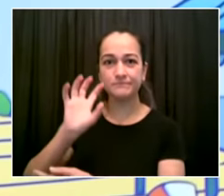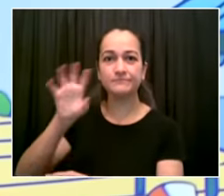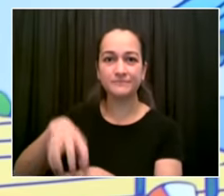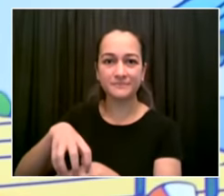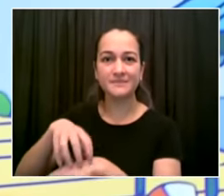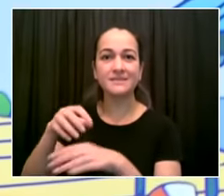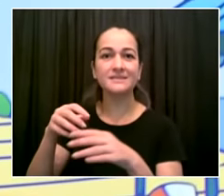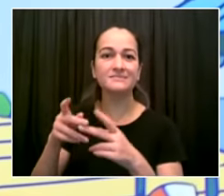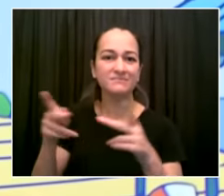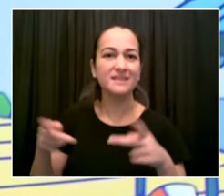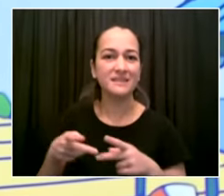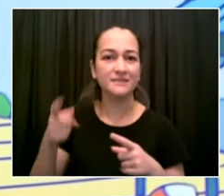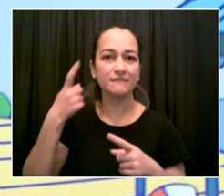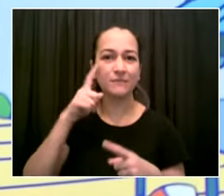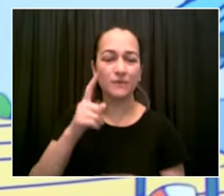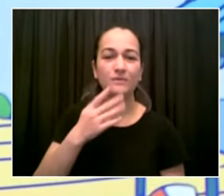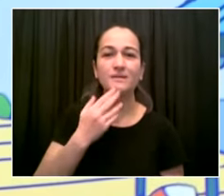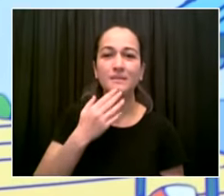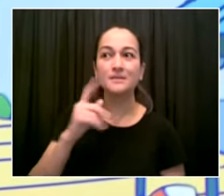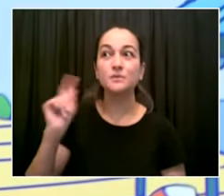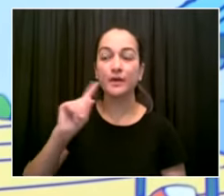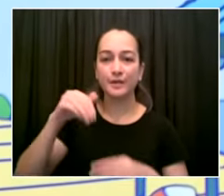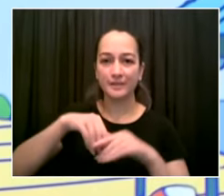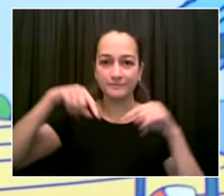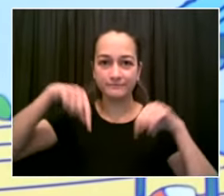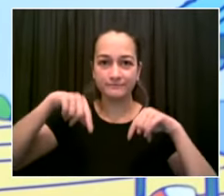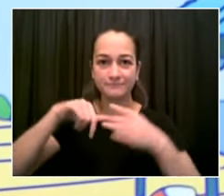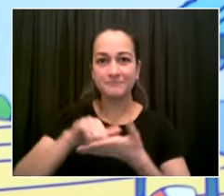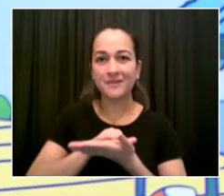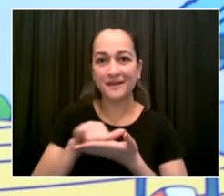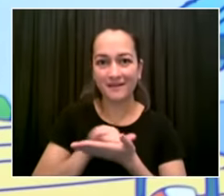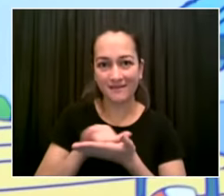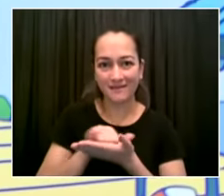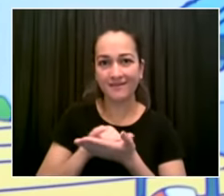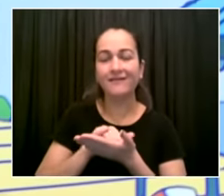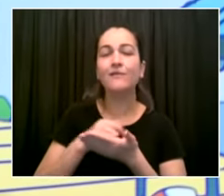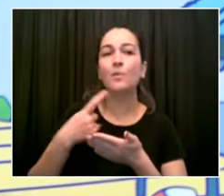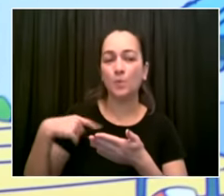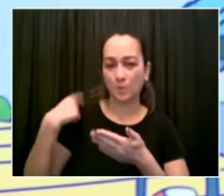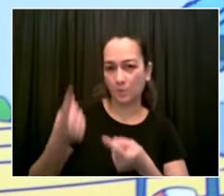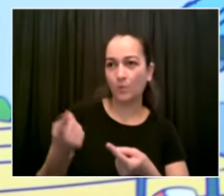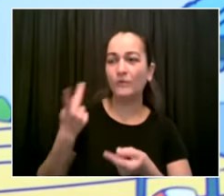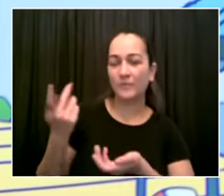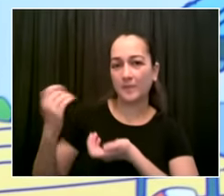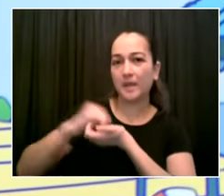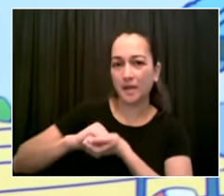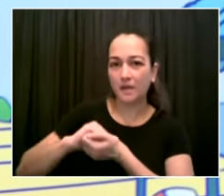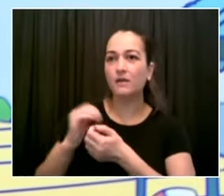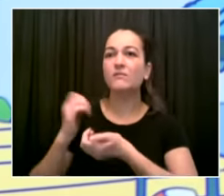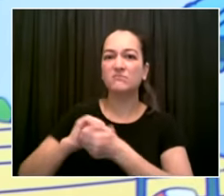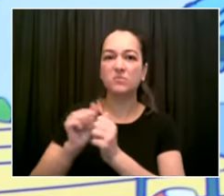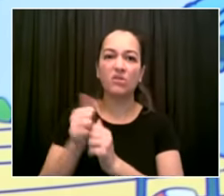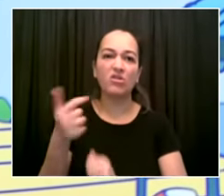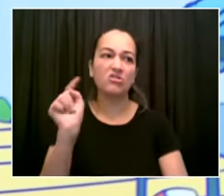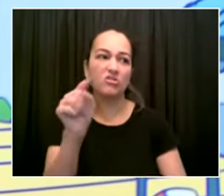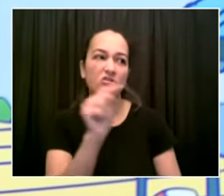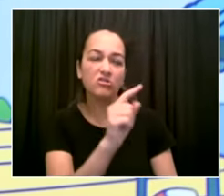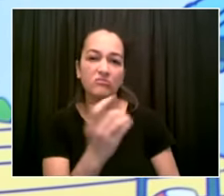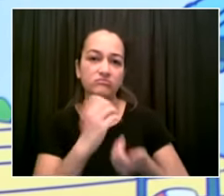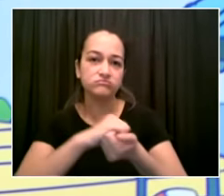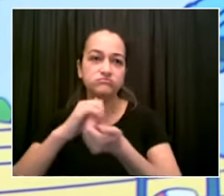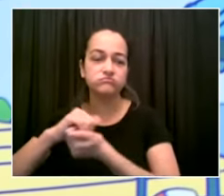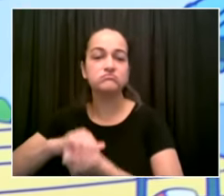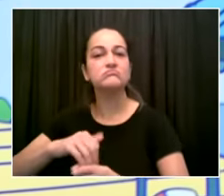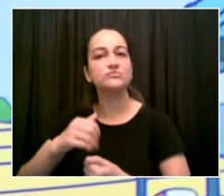work that's being done at gotham health at vanderbilt how we said can we bring all these pieces together to